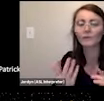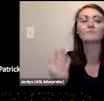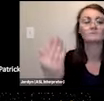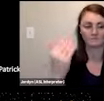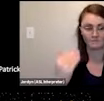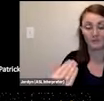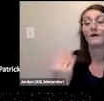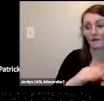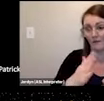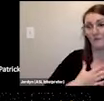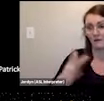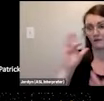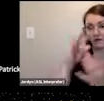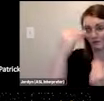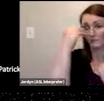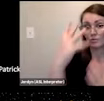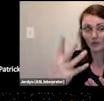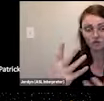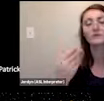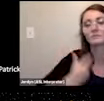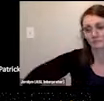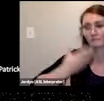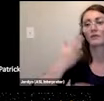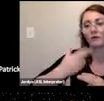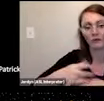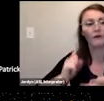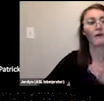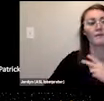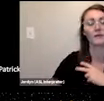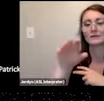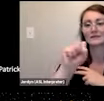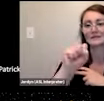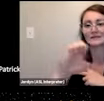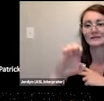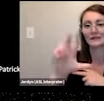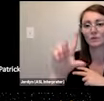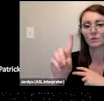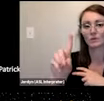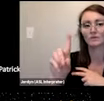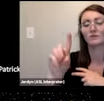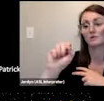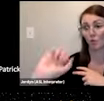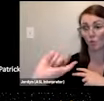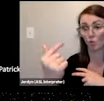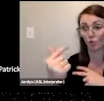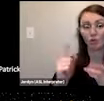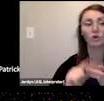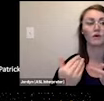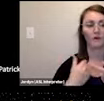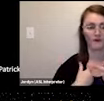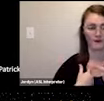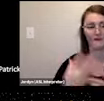caroline krabowski c3d.org and our email info at c3d.org instagram is at c